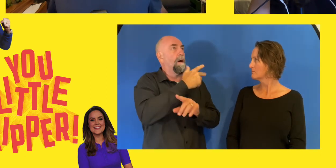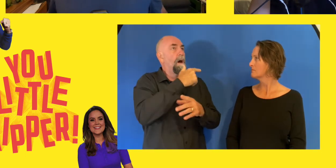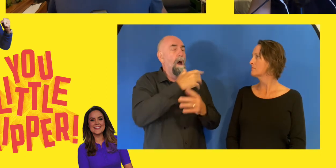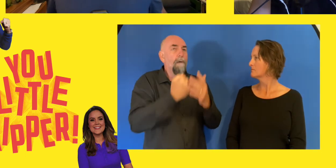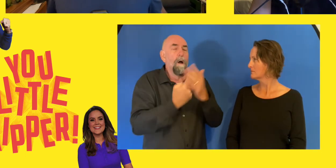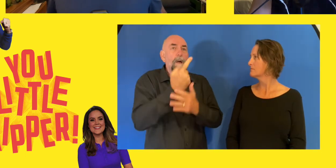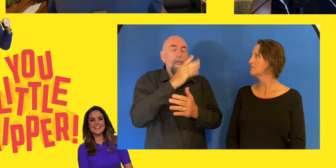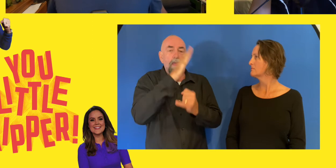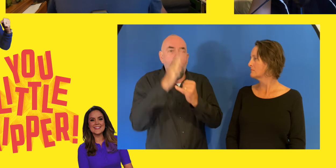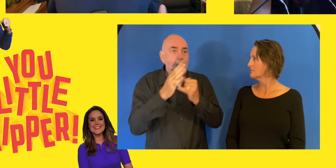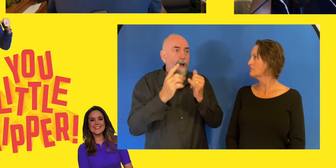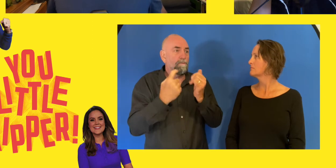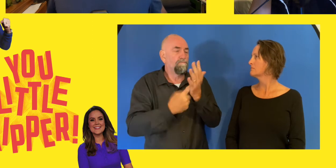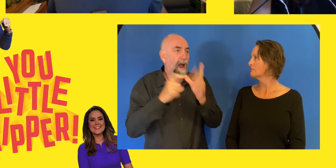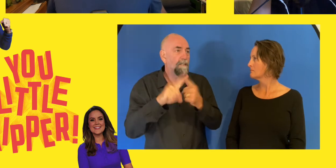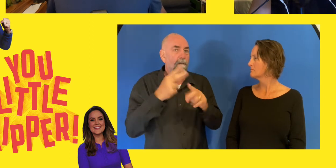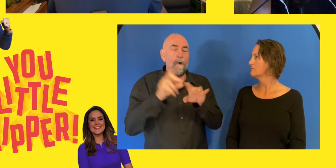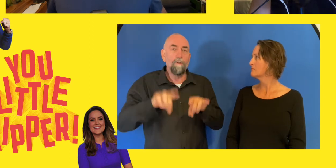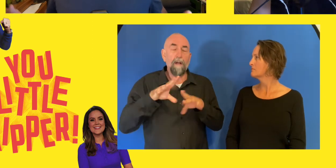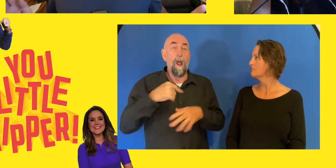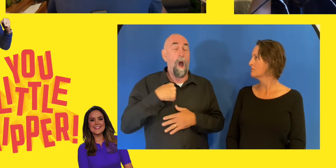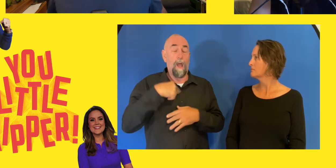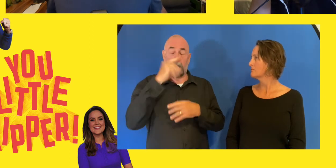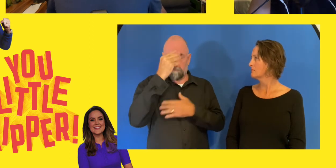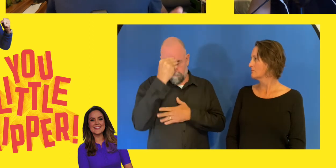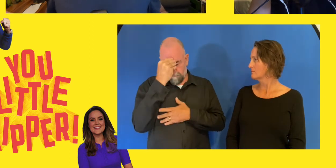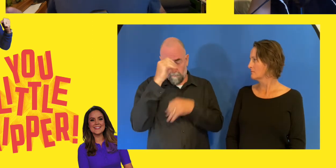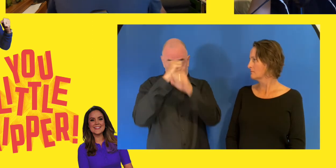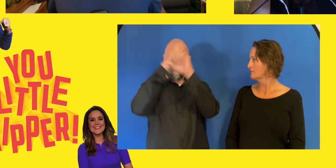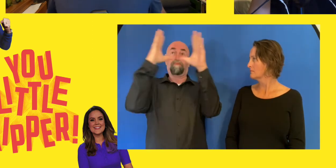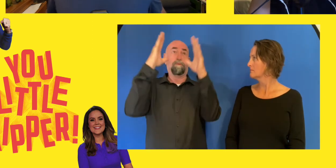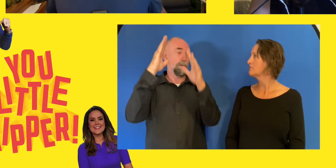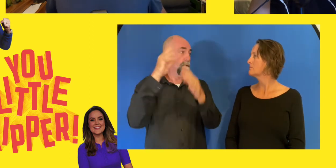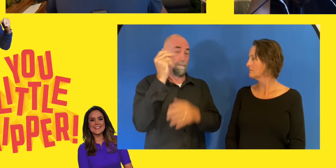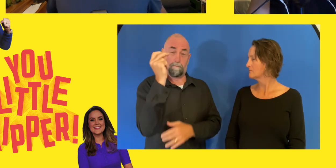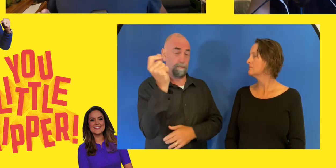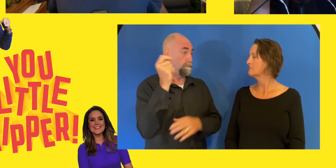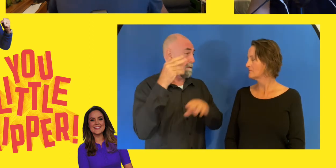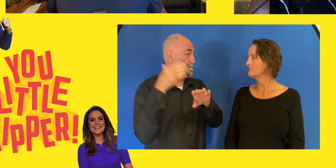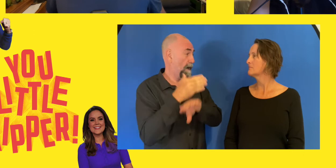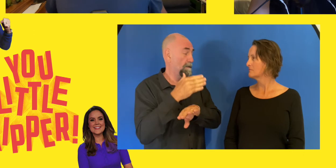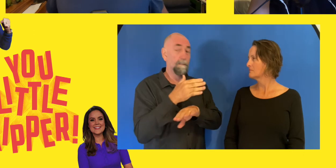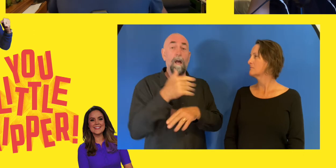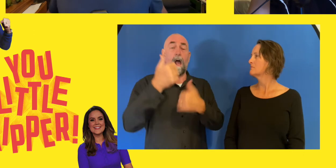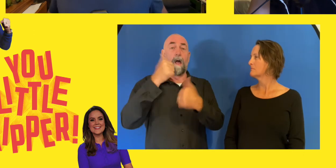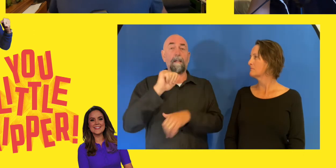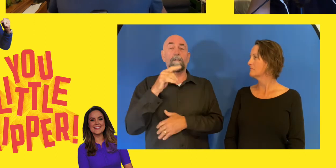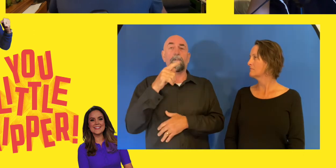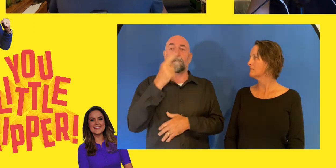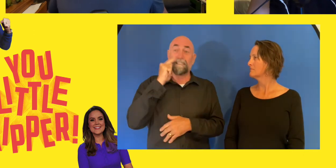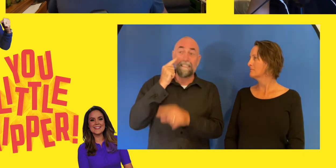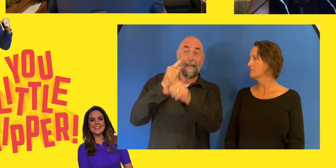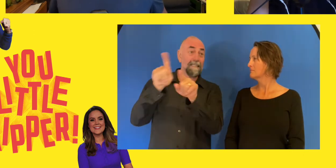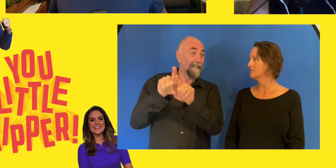The last race for Australia, I can do that every day of the week. I can be there in a moment. And when you see somebody else there, you recognize